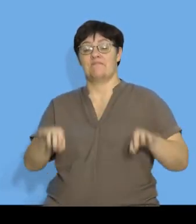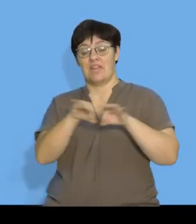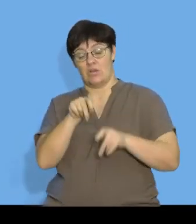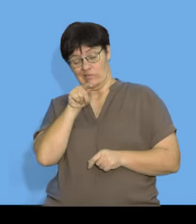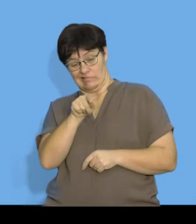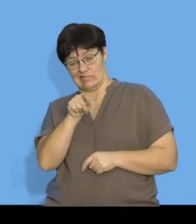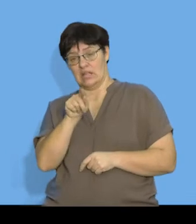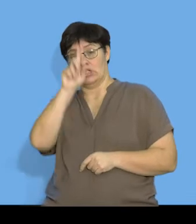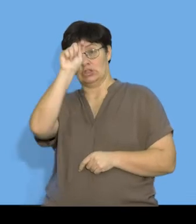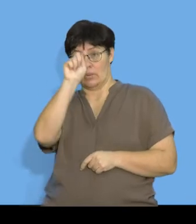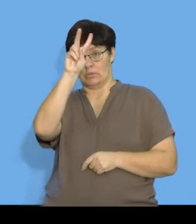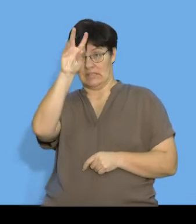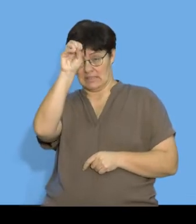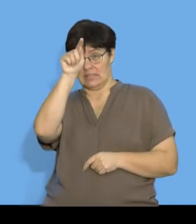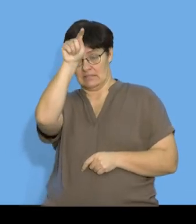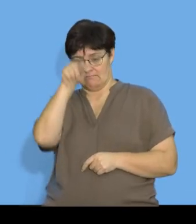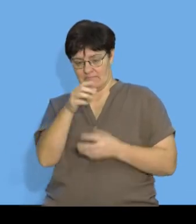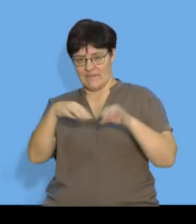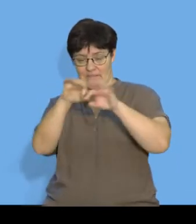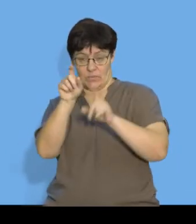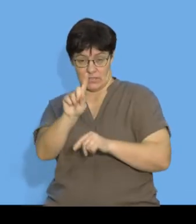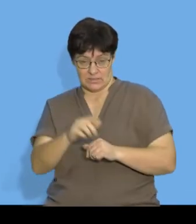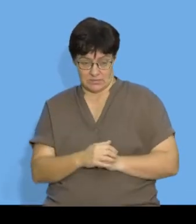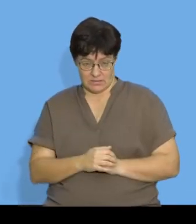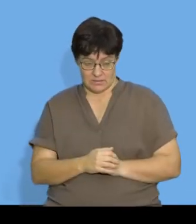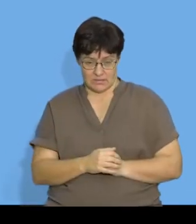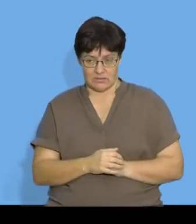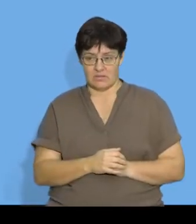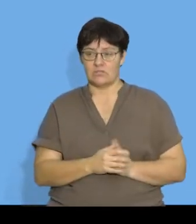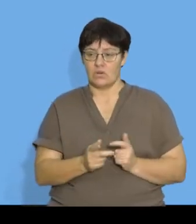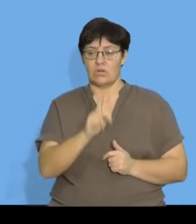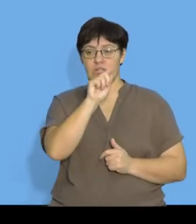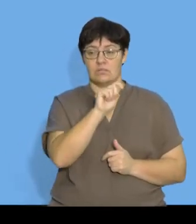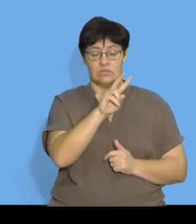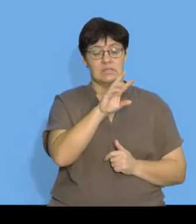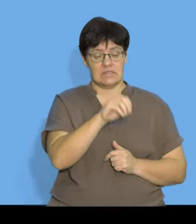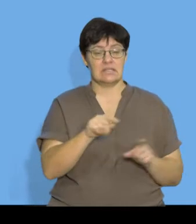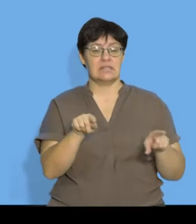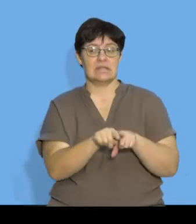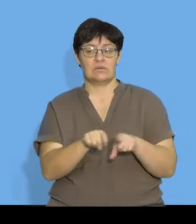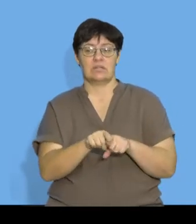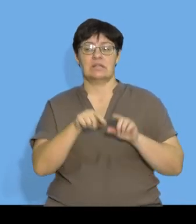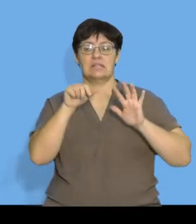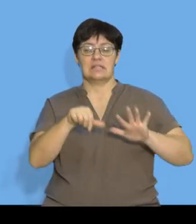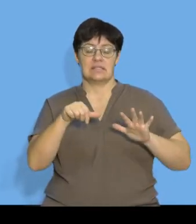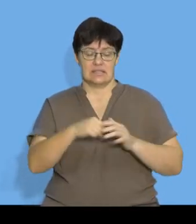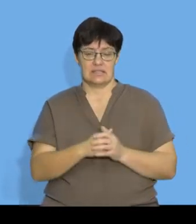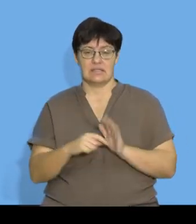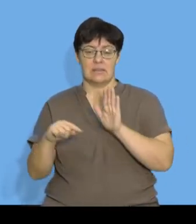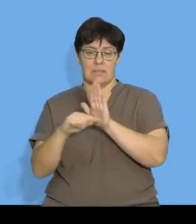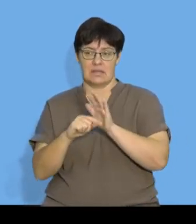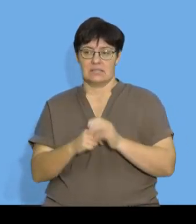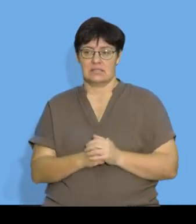of the 20th term. So, simplifying term 20 will be equal to 16